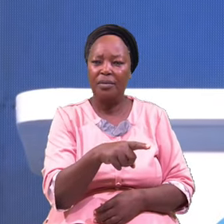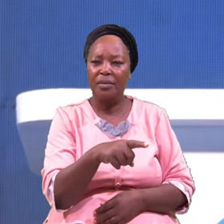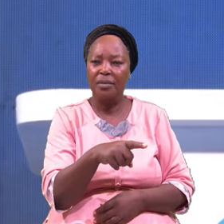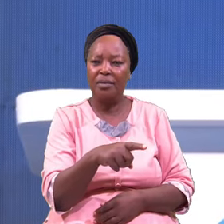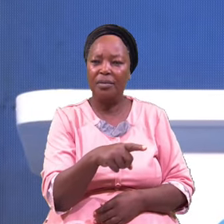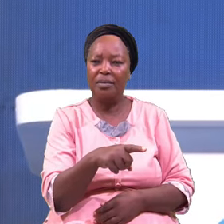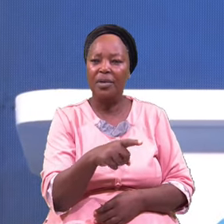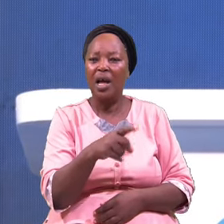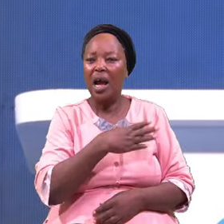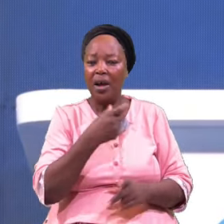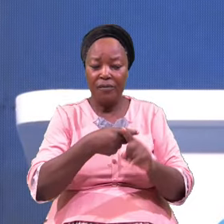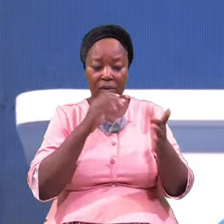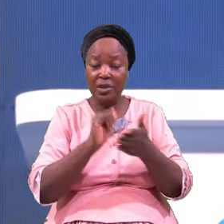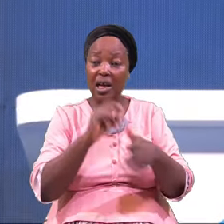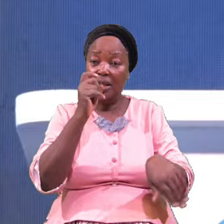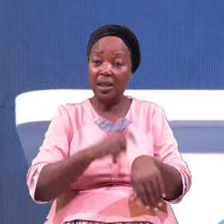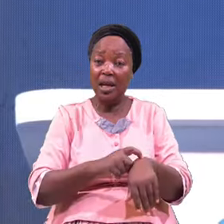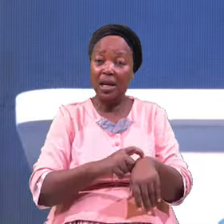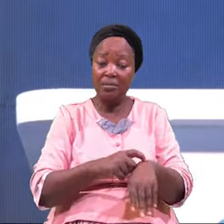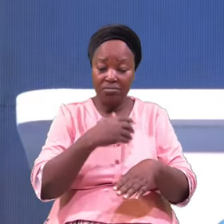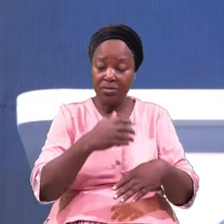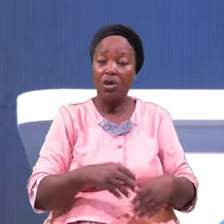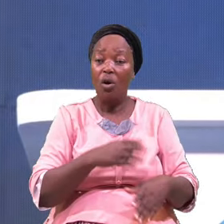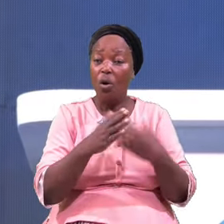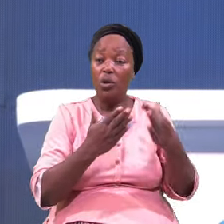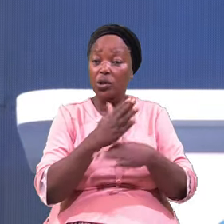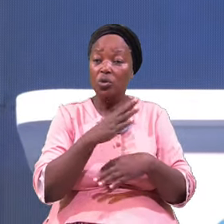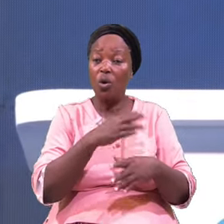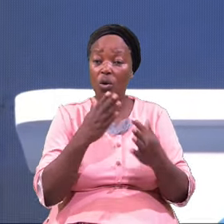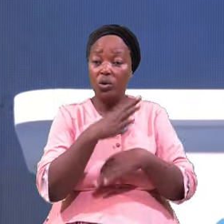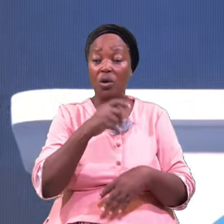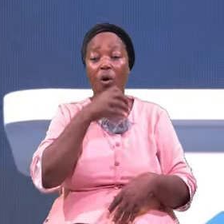And From That Time On All Through The Old Testament